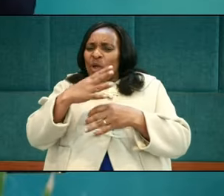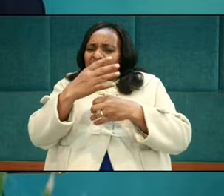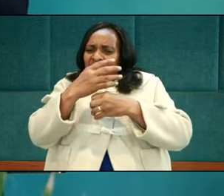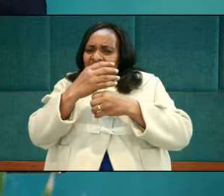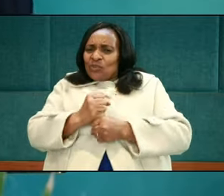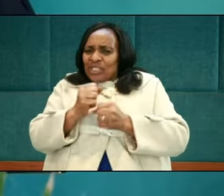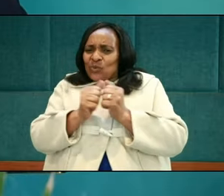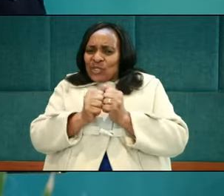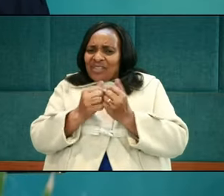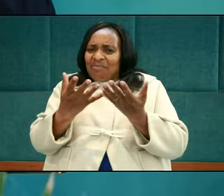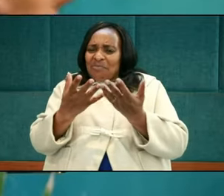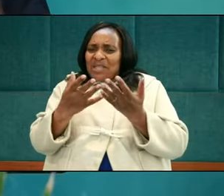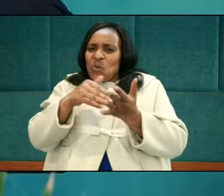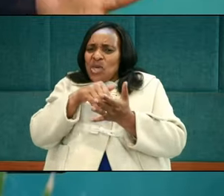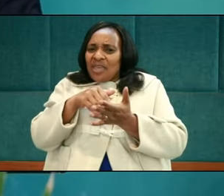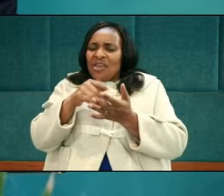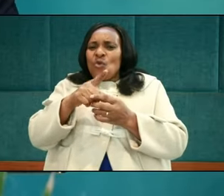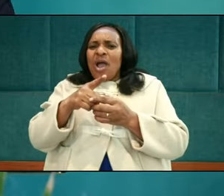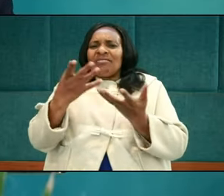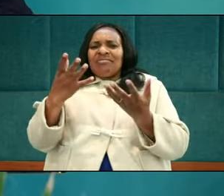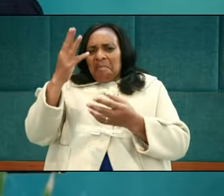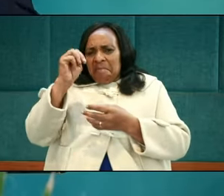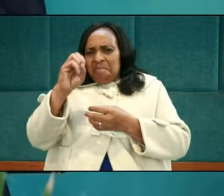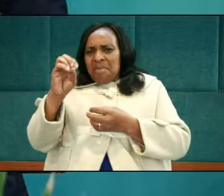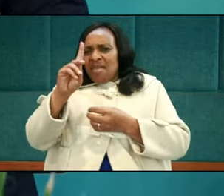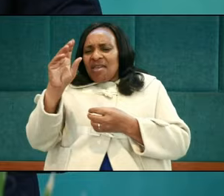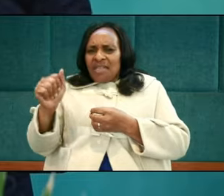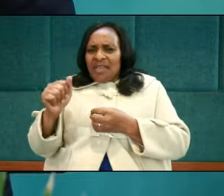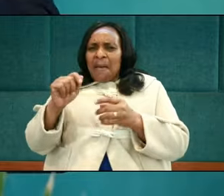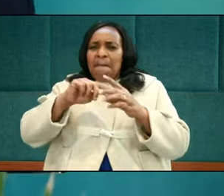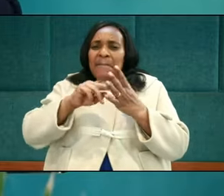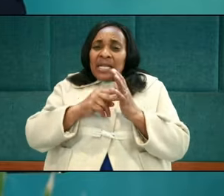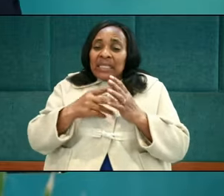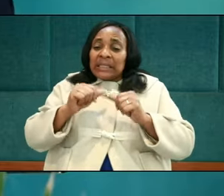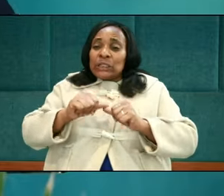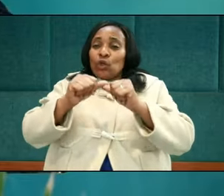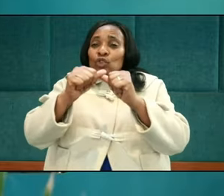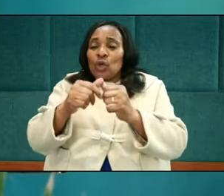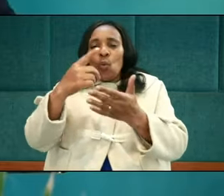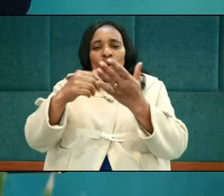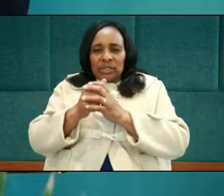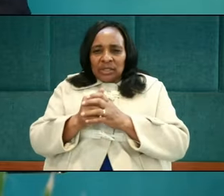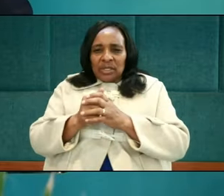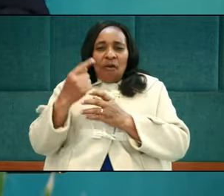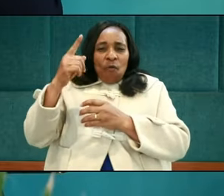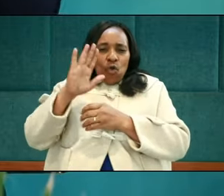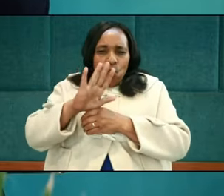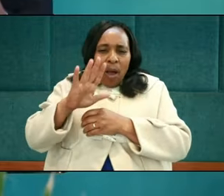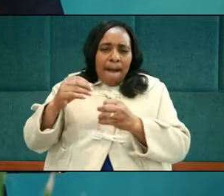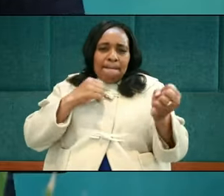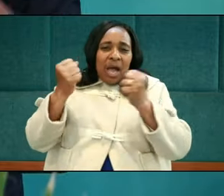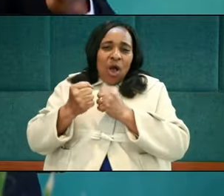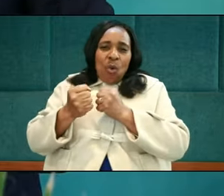you know, with being under some dominion of others. Contrasting with the prevailing cultural admiration for power